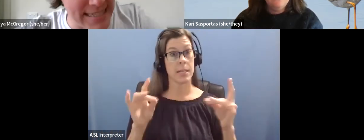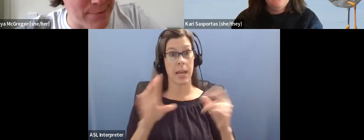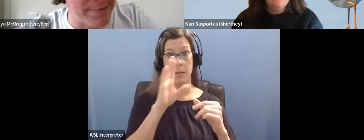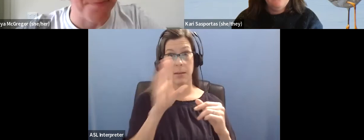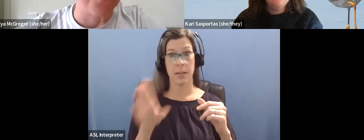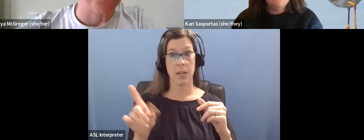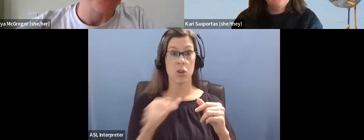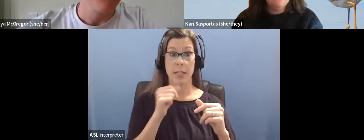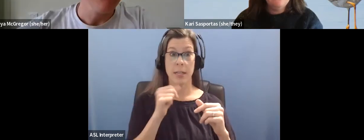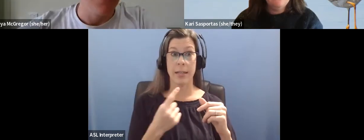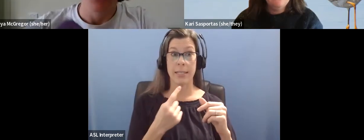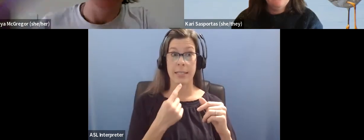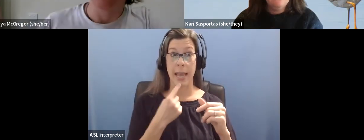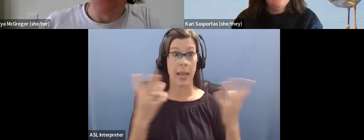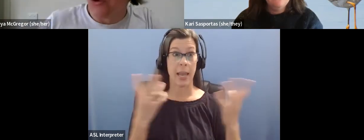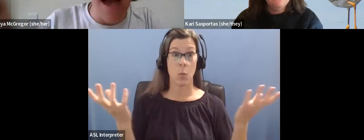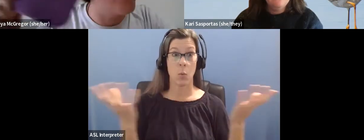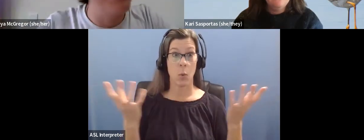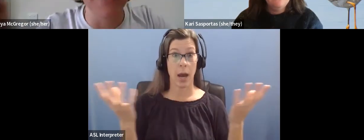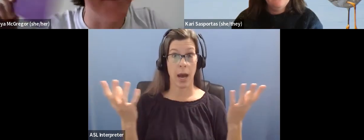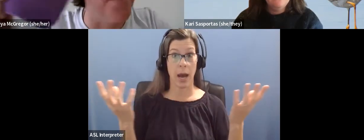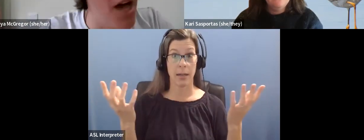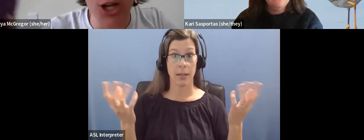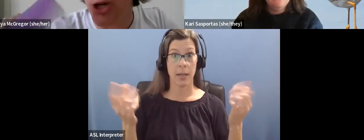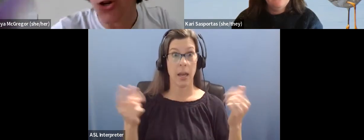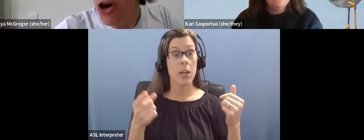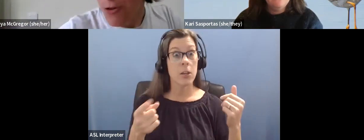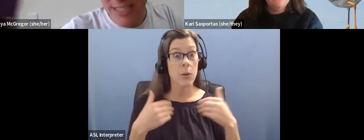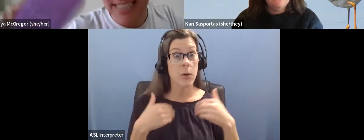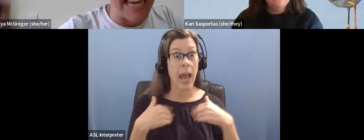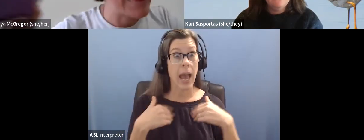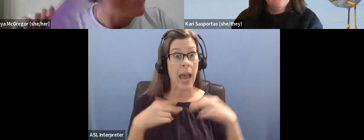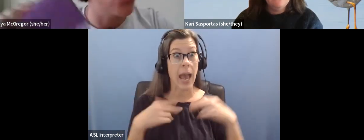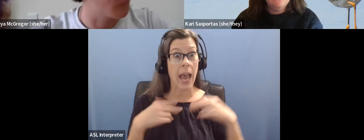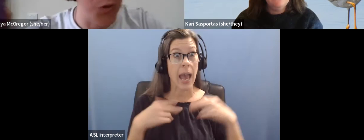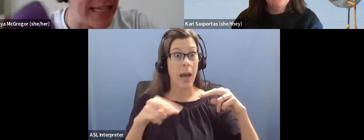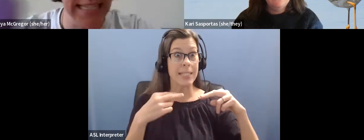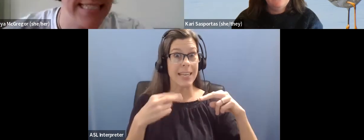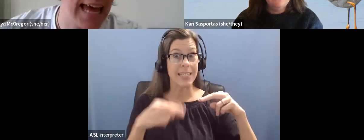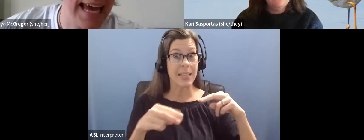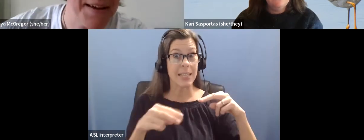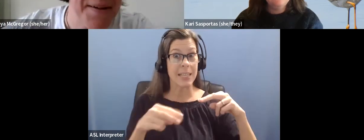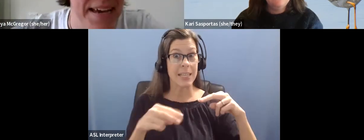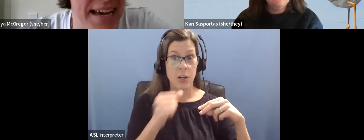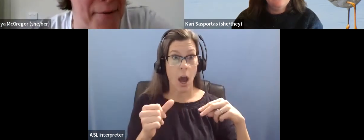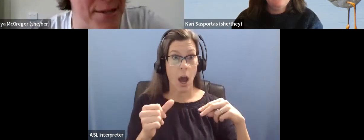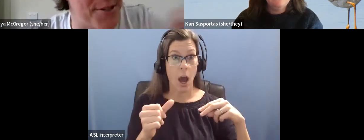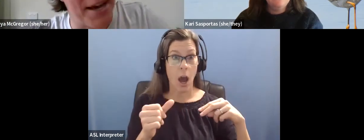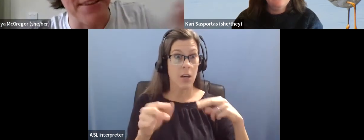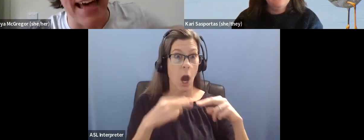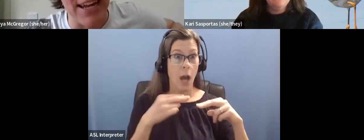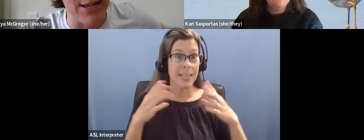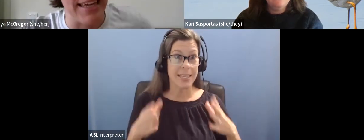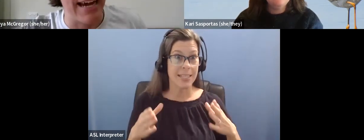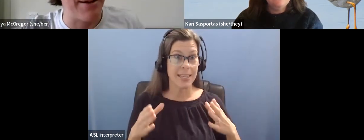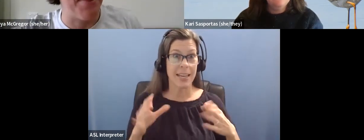you should say to someone. You have autism. You're not autistic. That's a rude thing to say. Uh, we sort